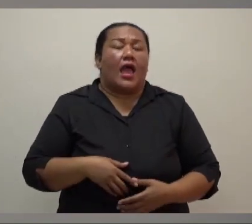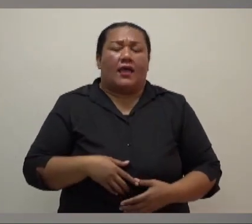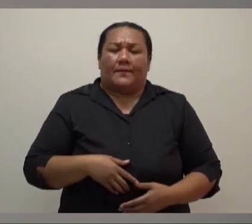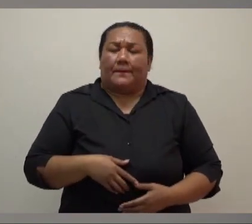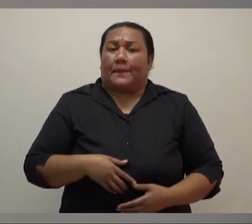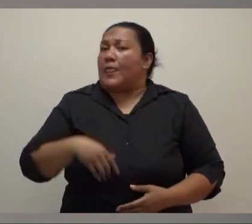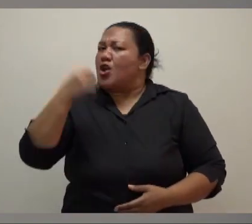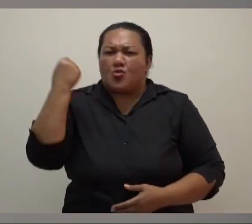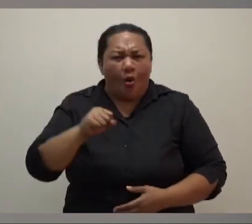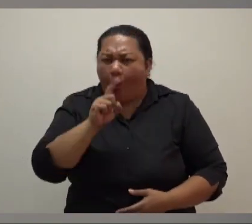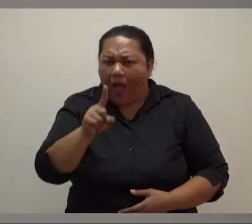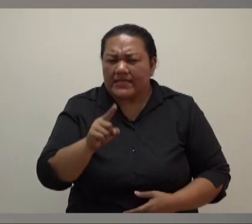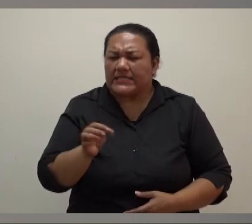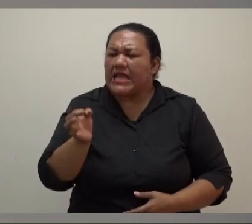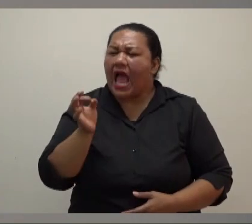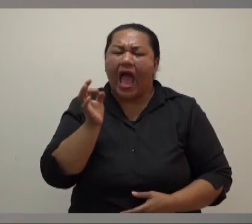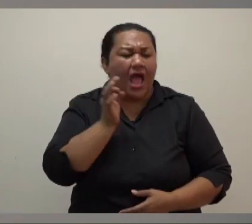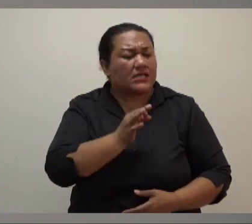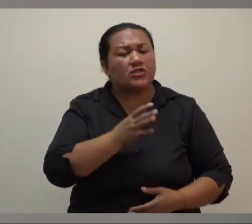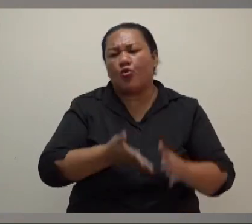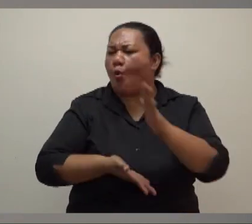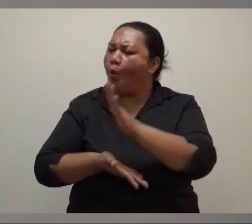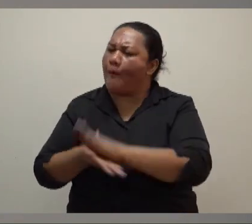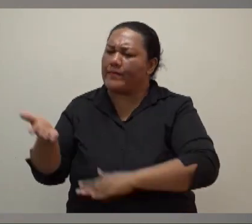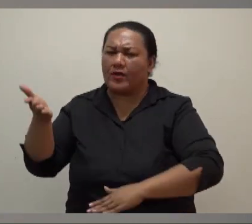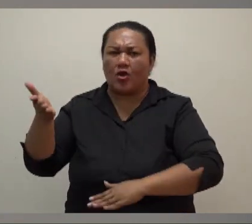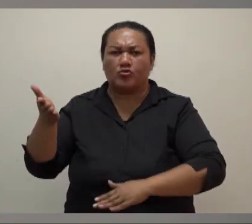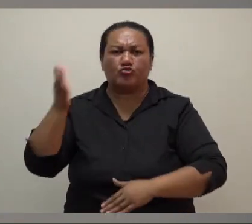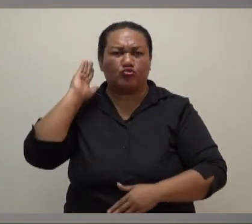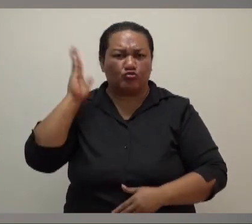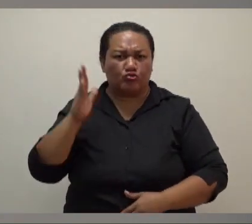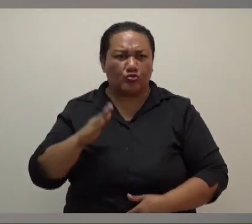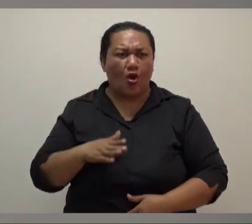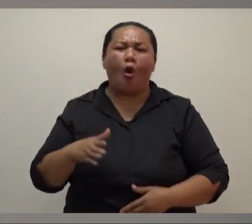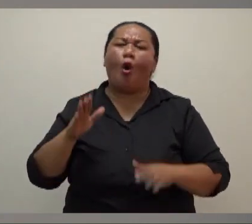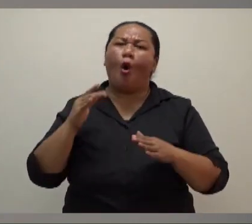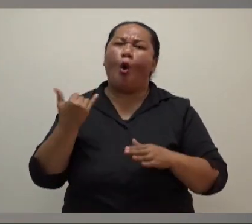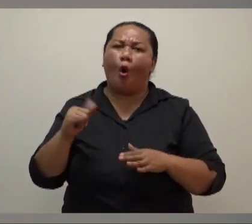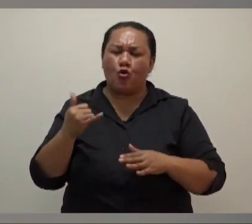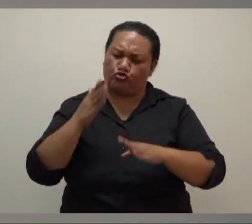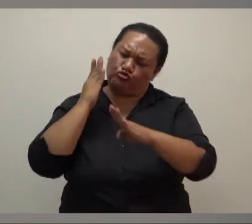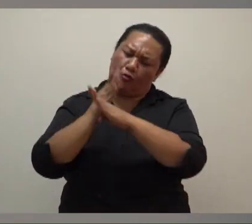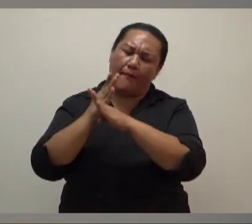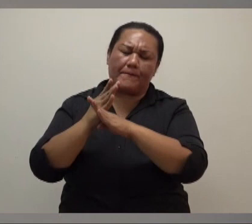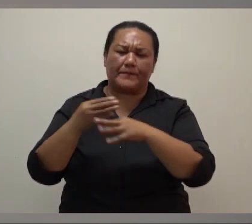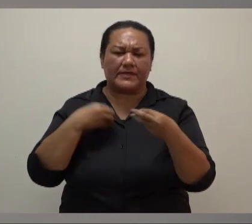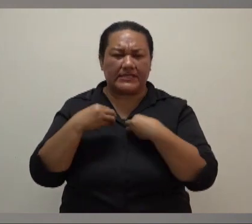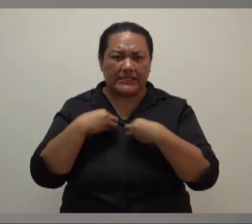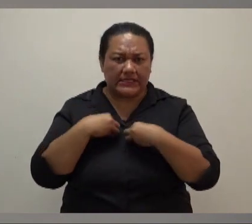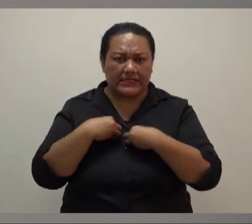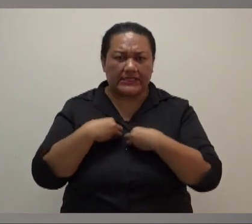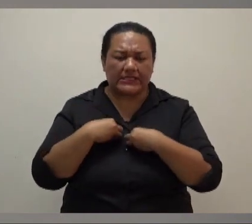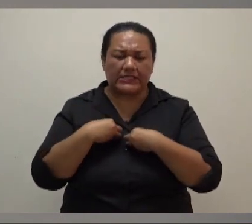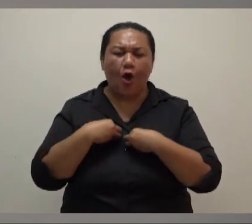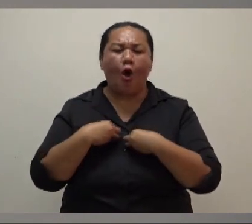happening. I mean, most of the shops, businesses were all closed down, government offices were closed